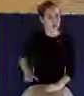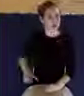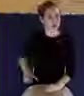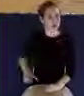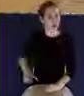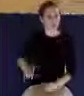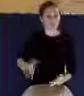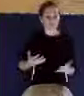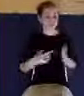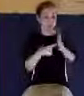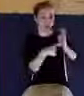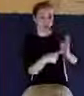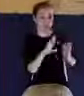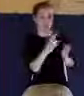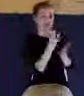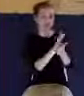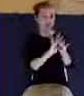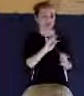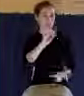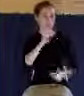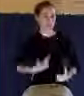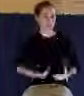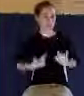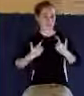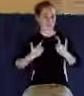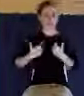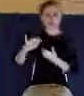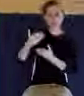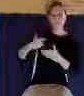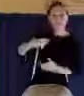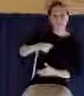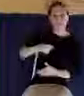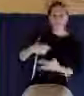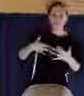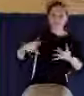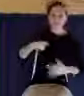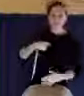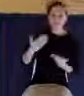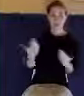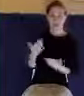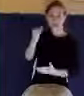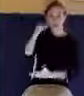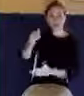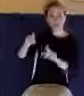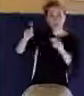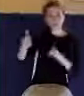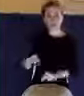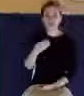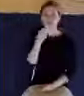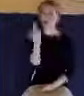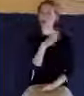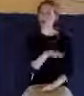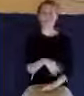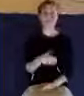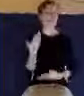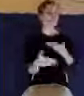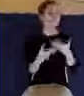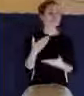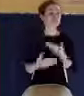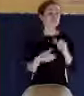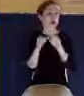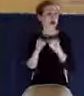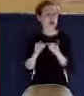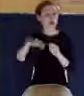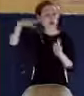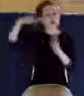life. What bothers me is people who never struggle. There's no struggle at all. There's no trying to